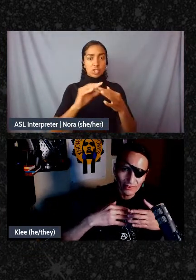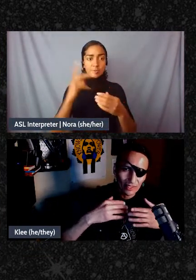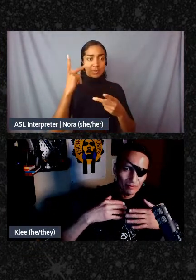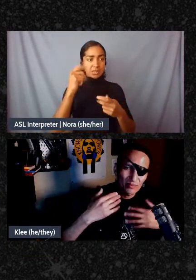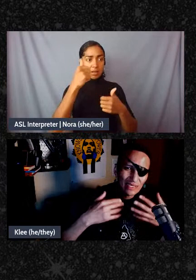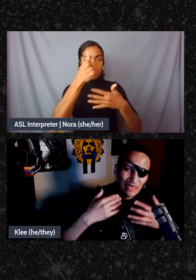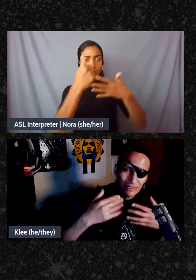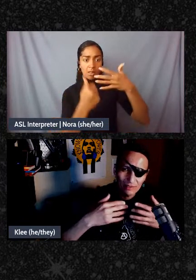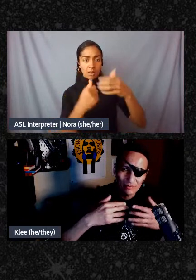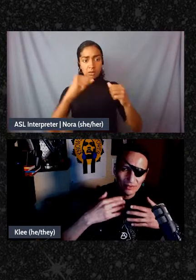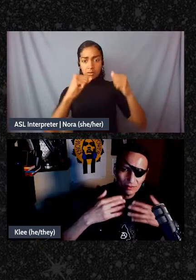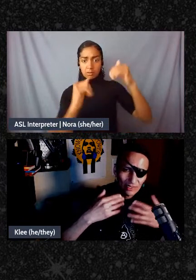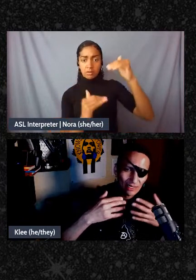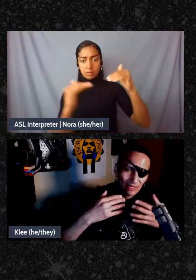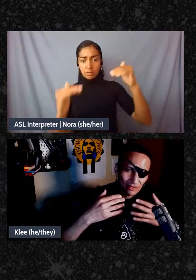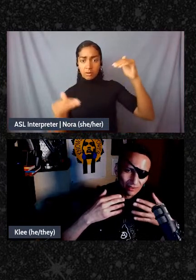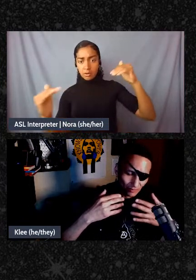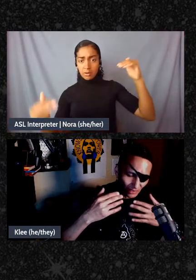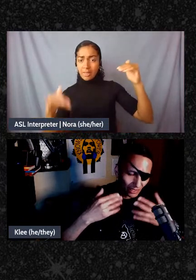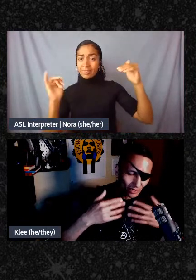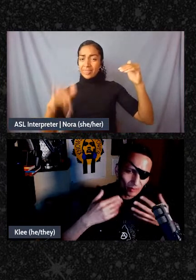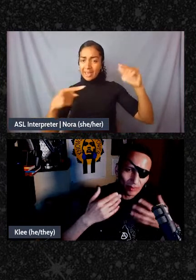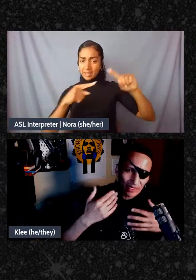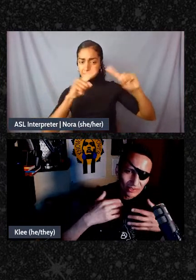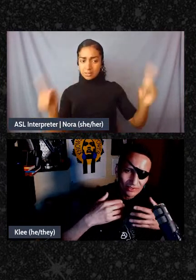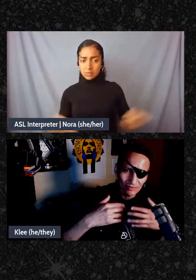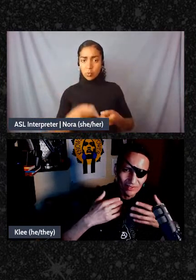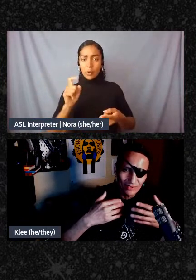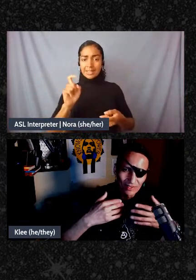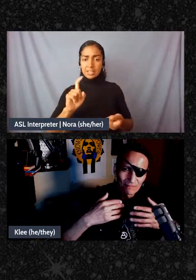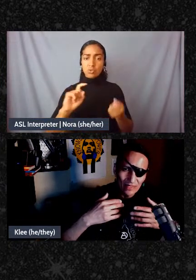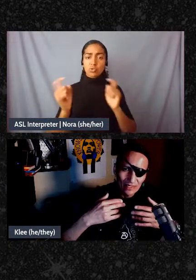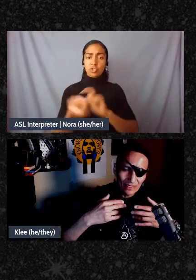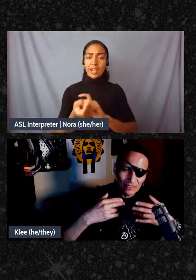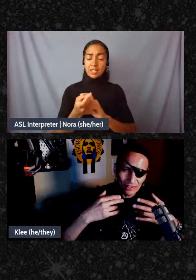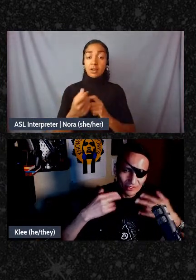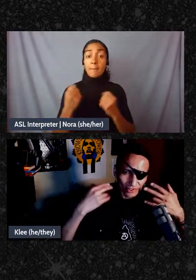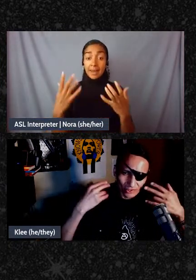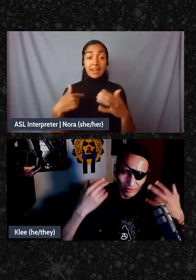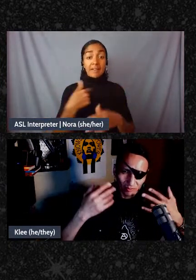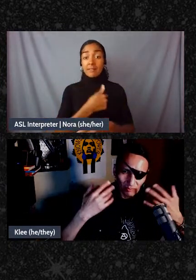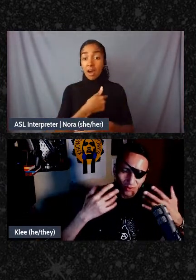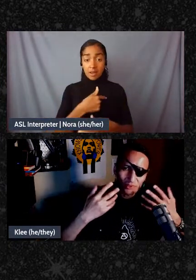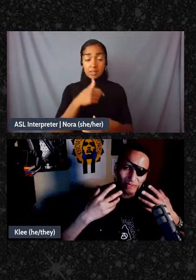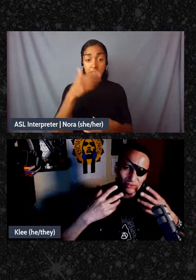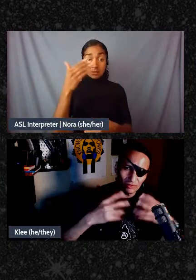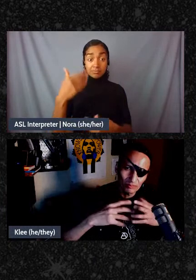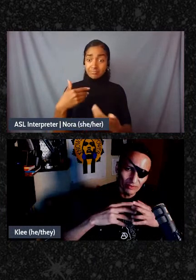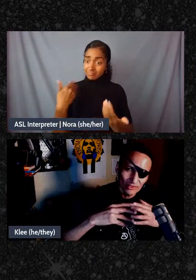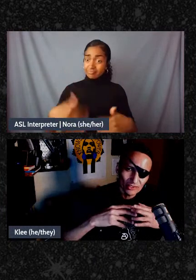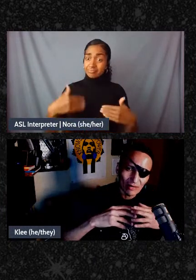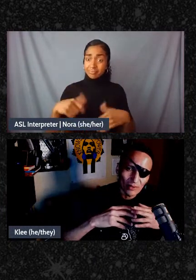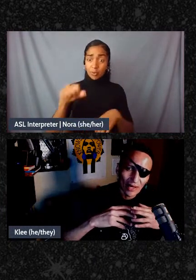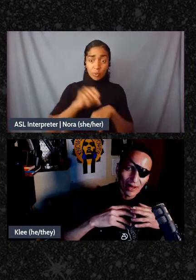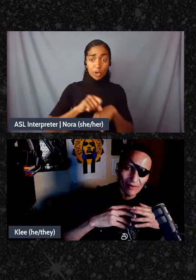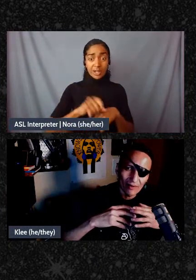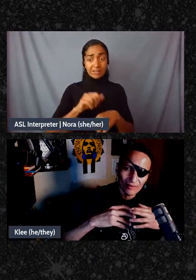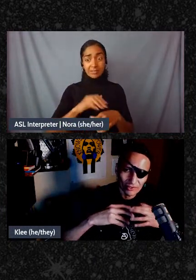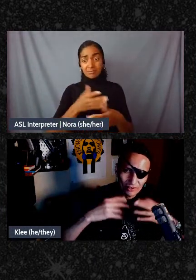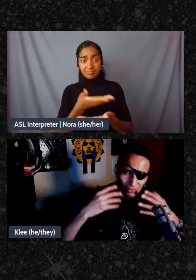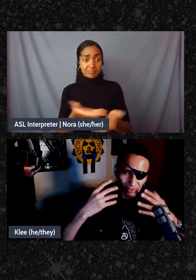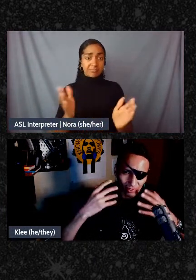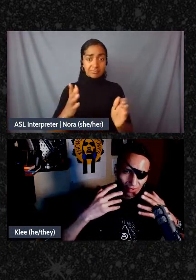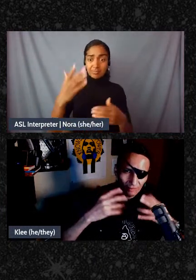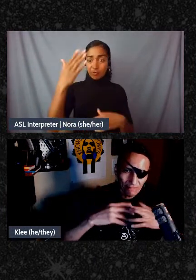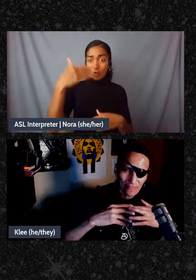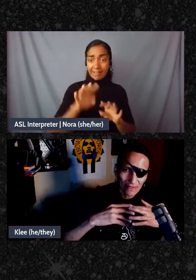the front lines that mitigating you know mitigating mitigating our patients even is just produced by certain privileges that we have